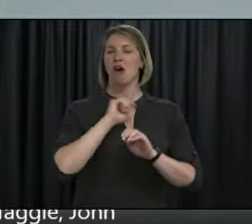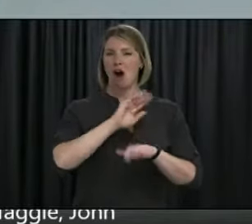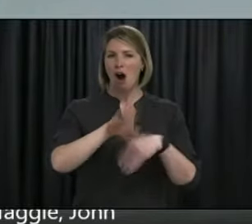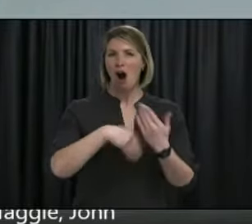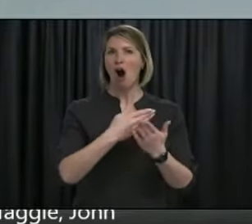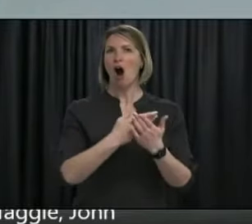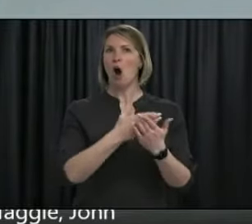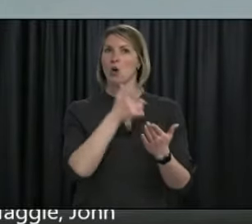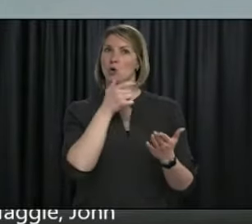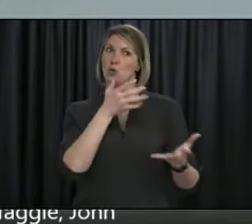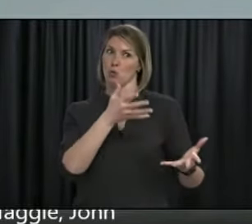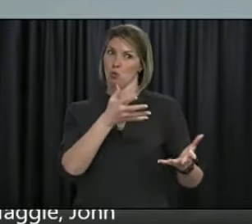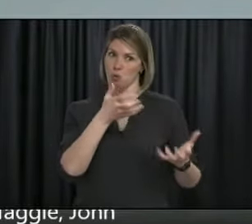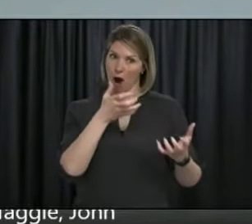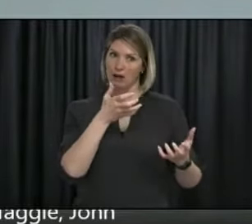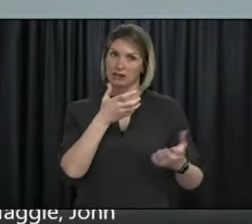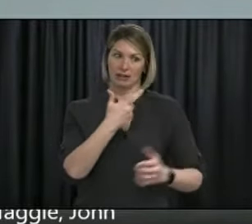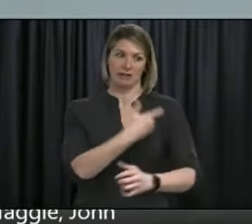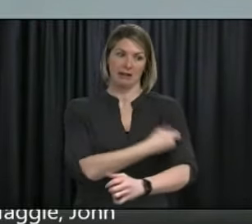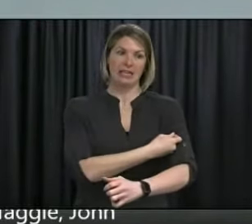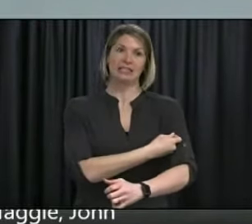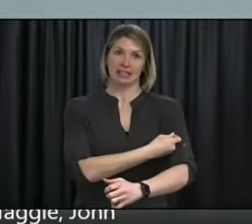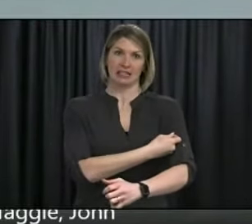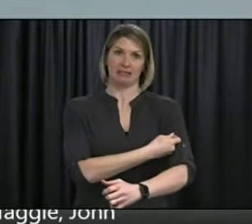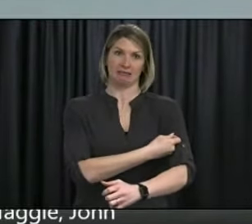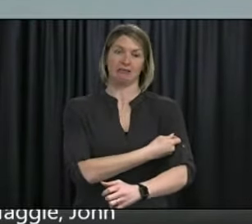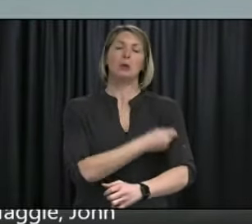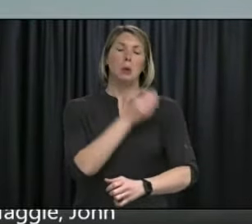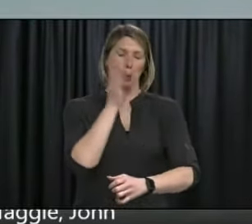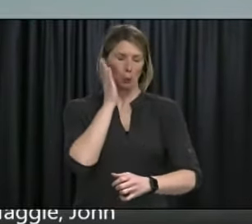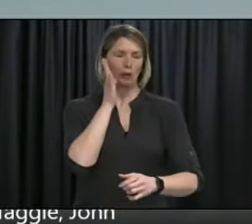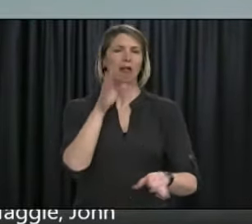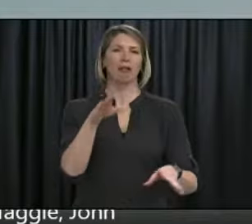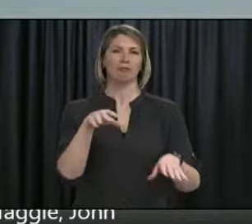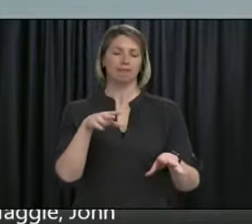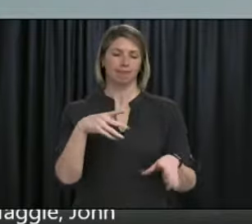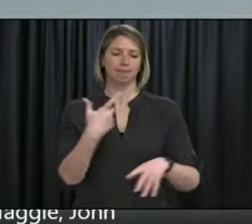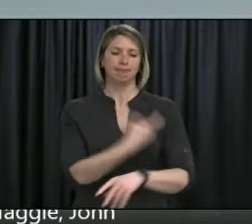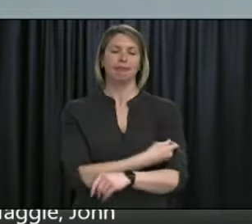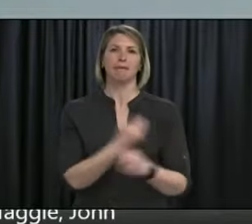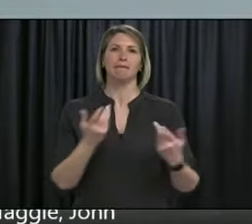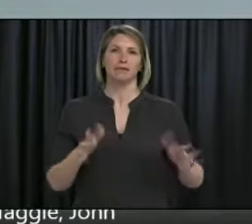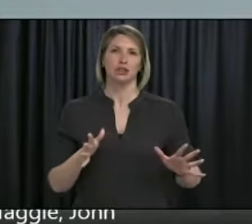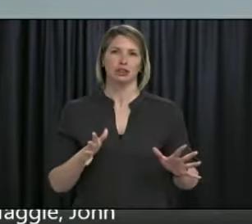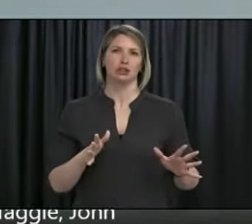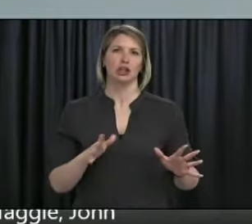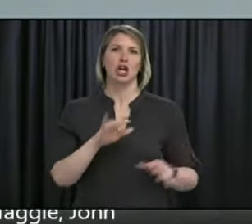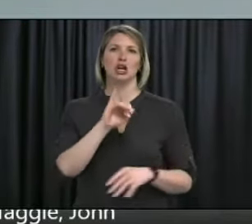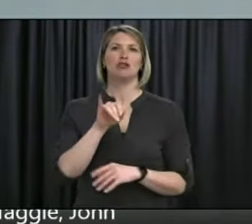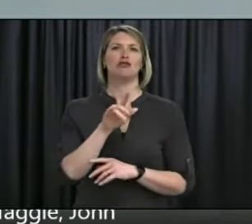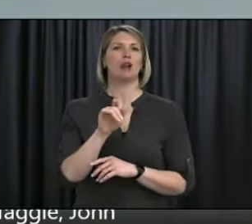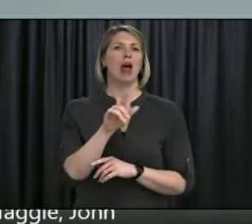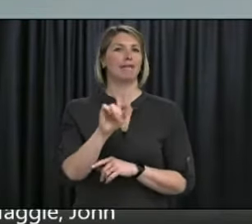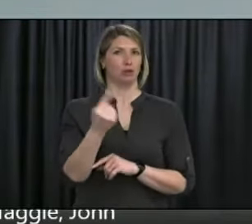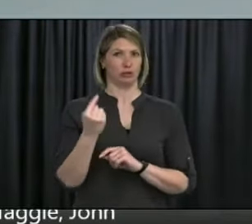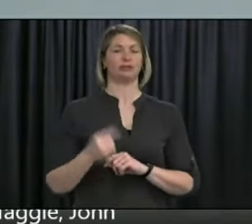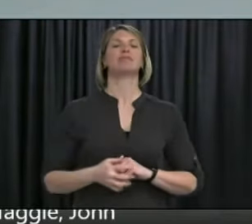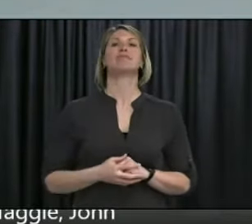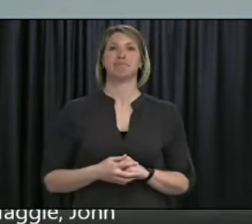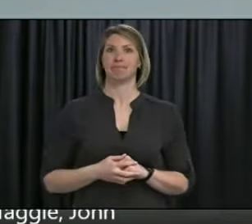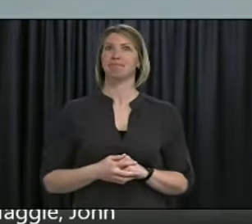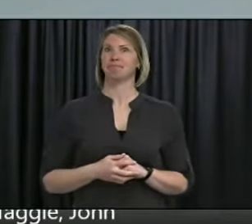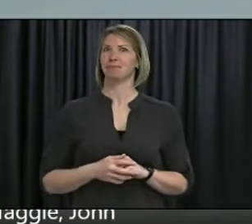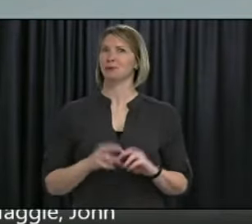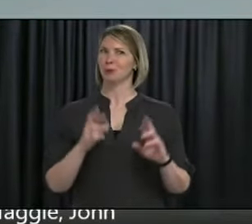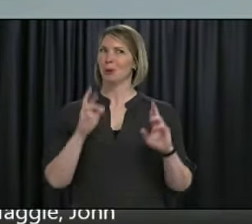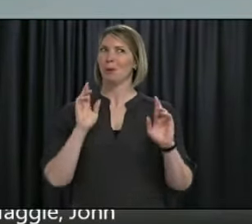wants a COVID vaccine. That has not changed. And indeed, there are some suggestions that we could actually have